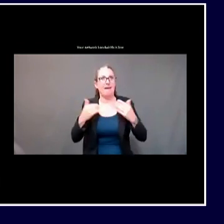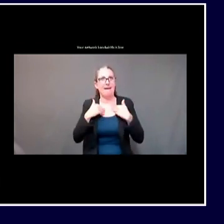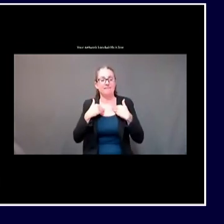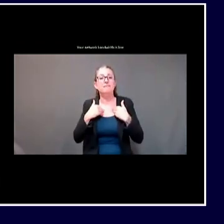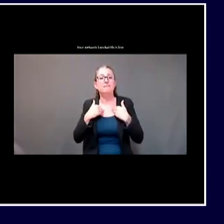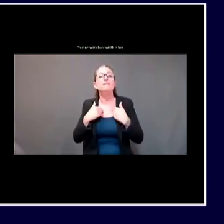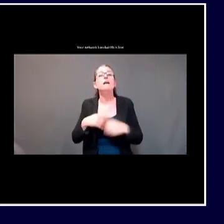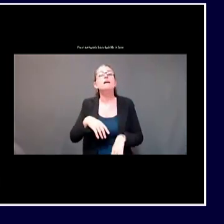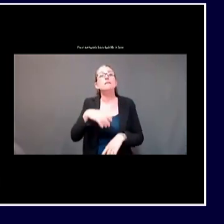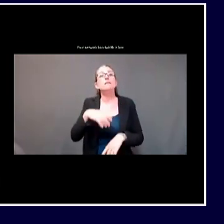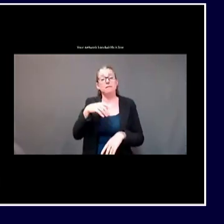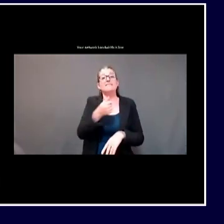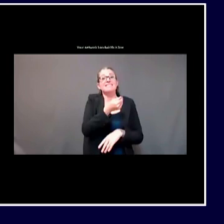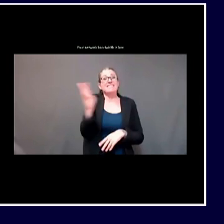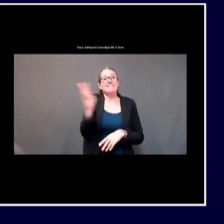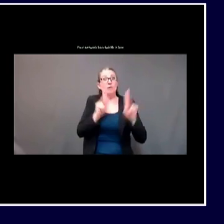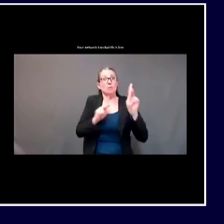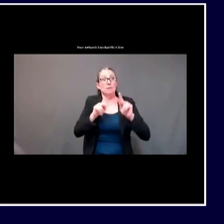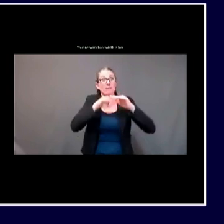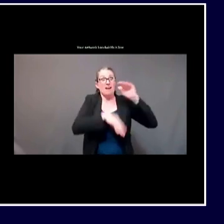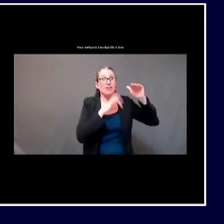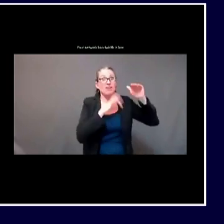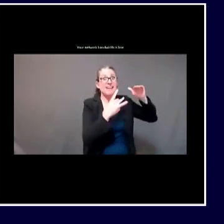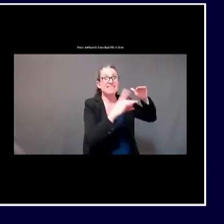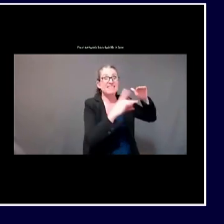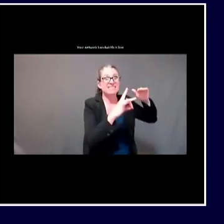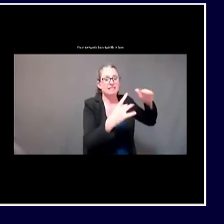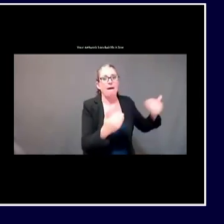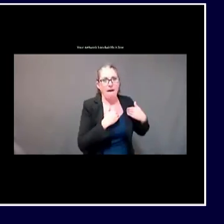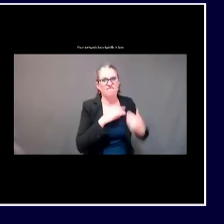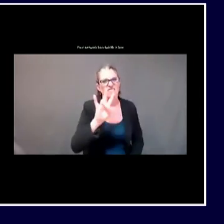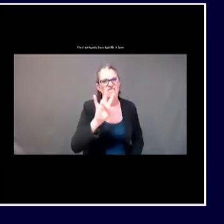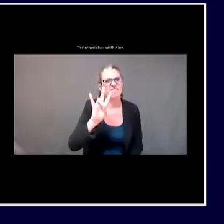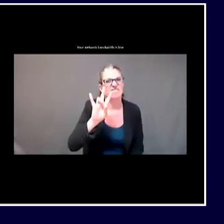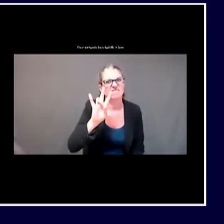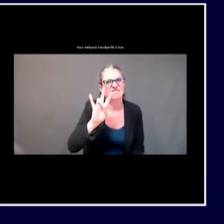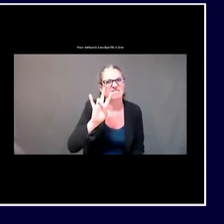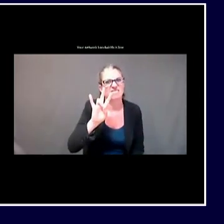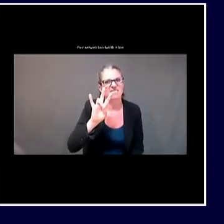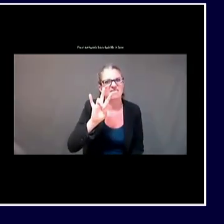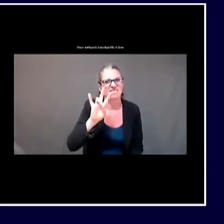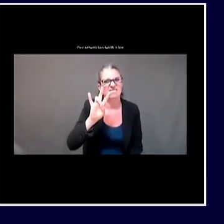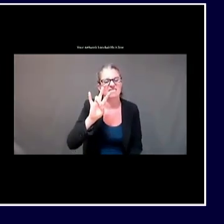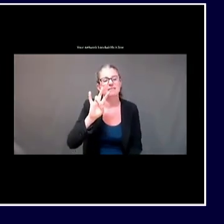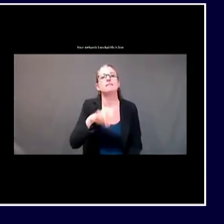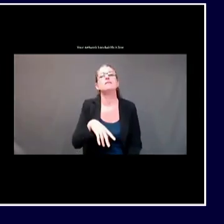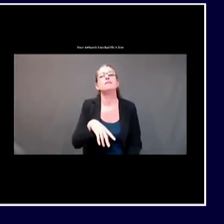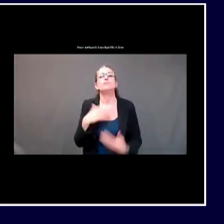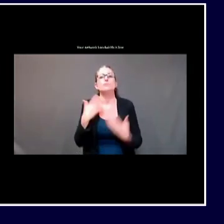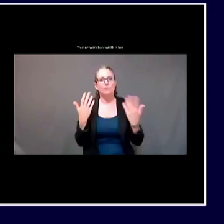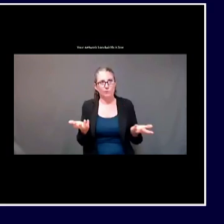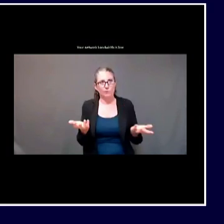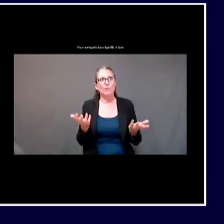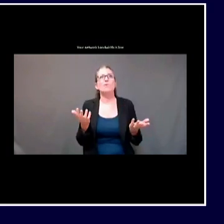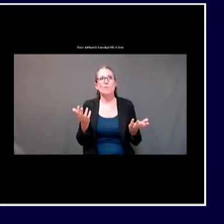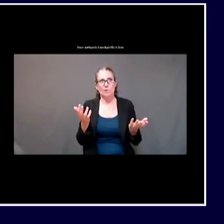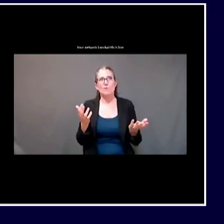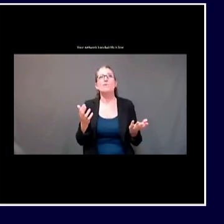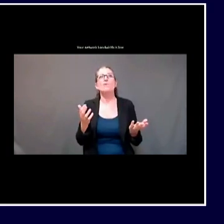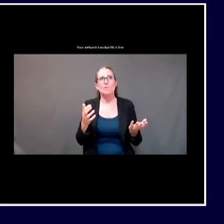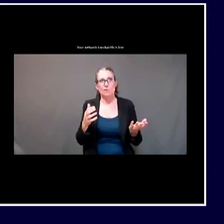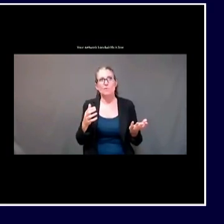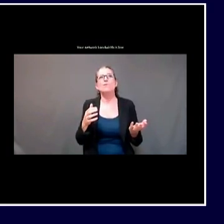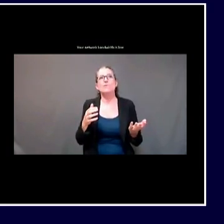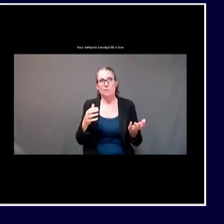have been individuals who are symptomatic. About 87% thus far are symptomatic. That's not